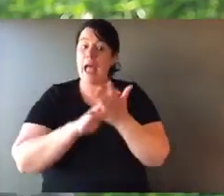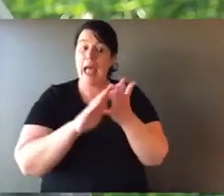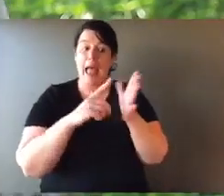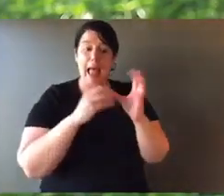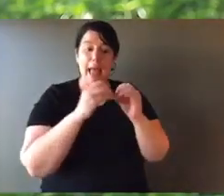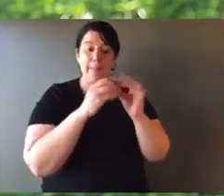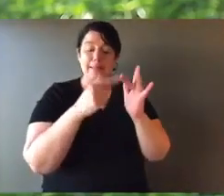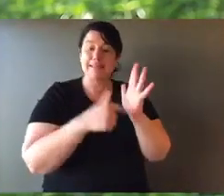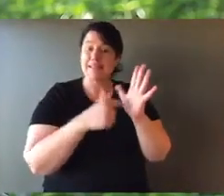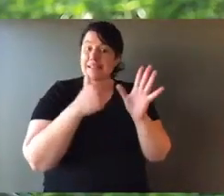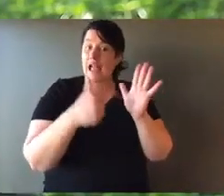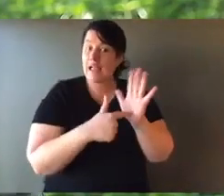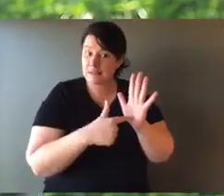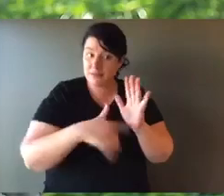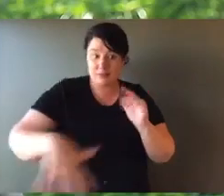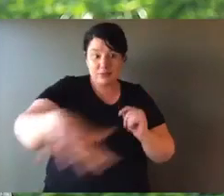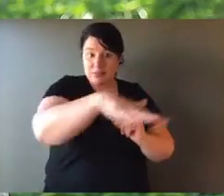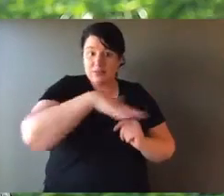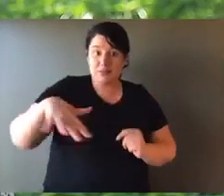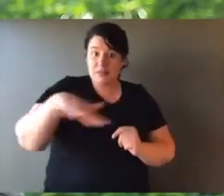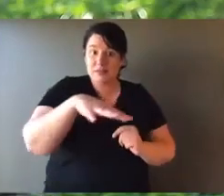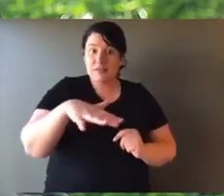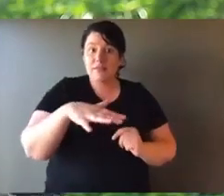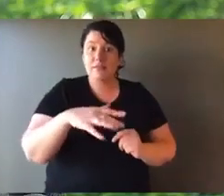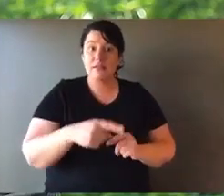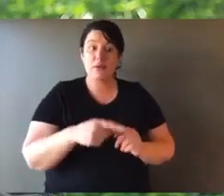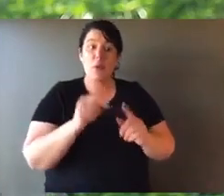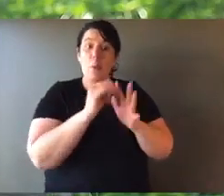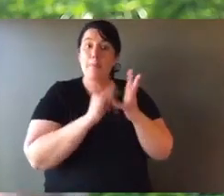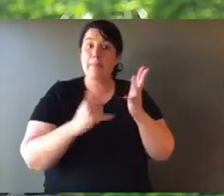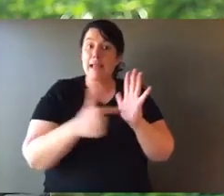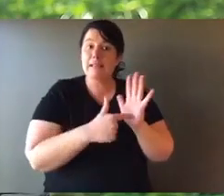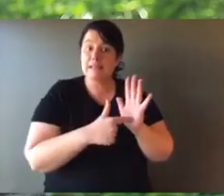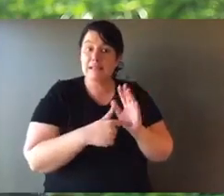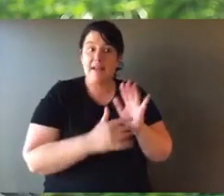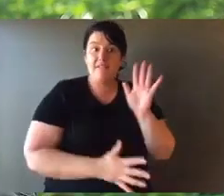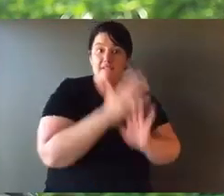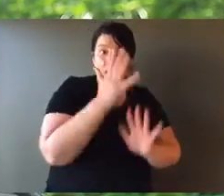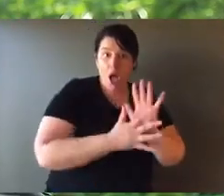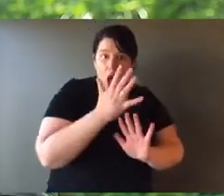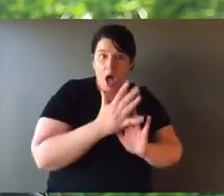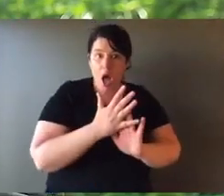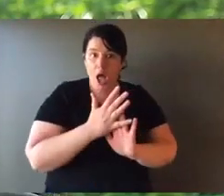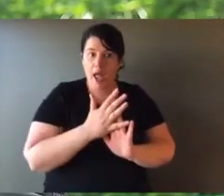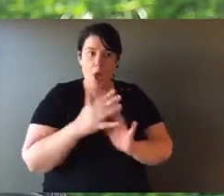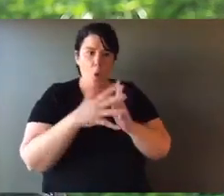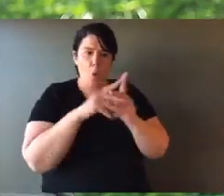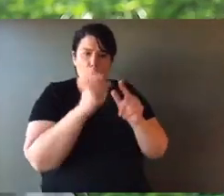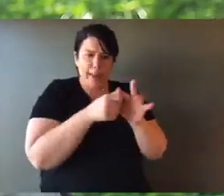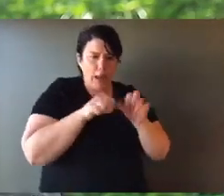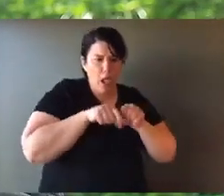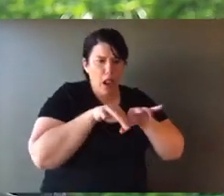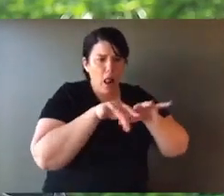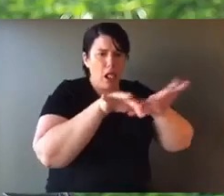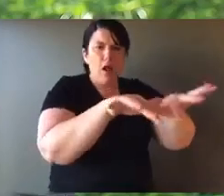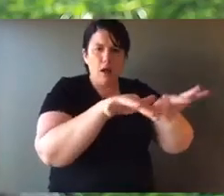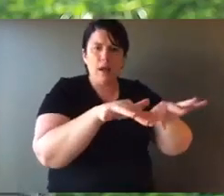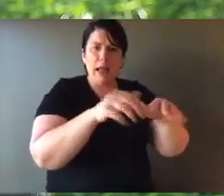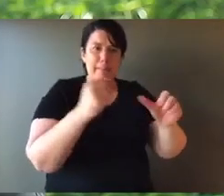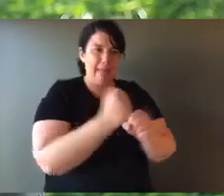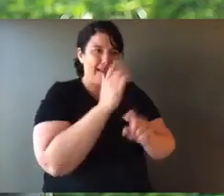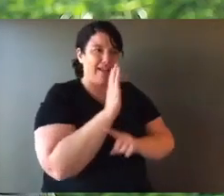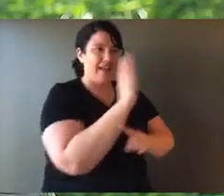habitat recovery. And what's habitat recovery? That's where we address the threats of feral pests, fire,